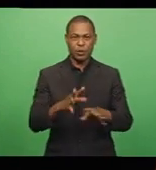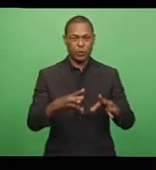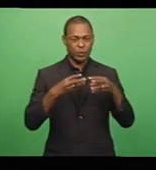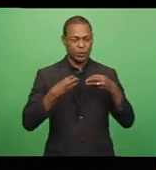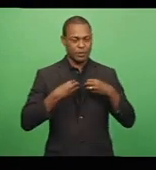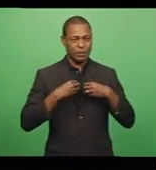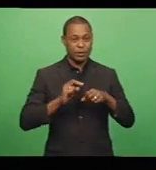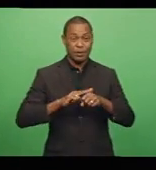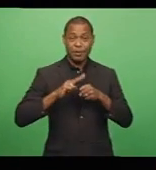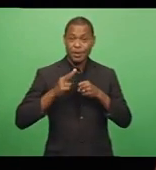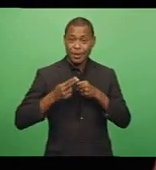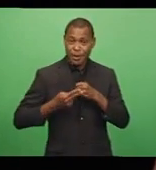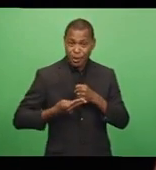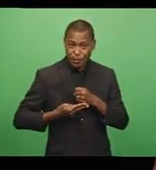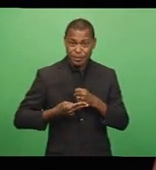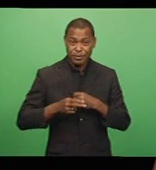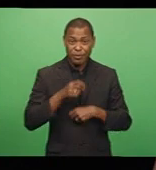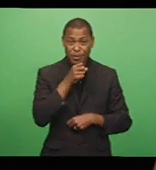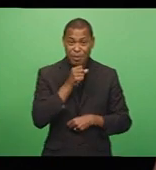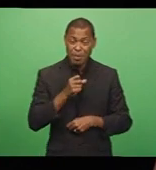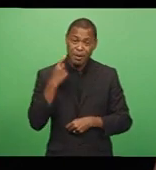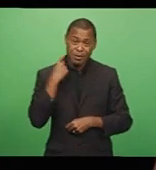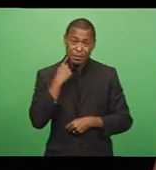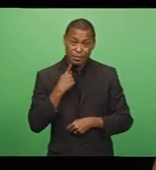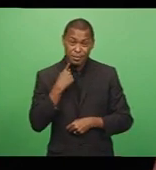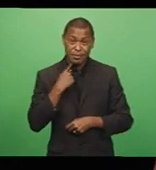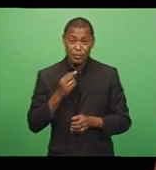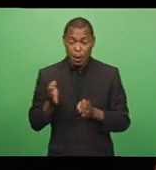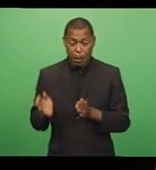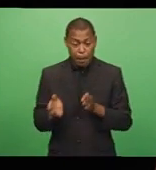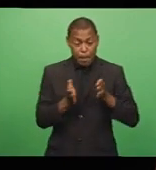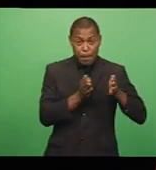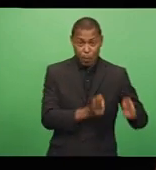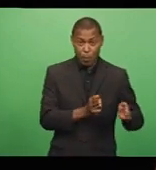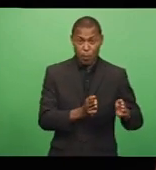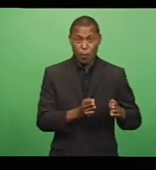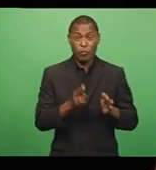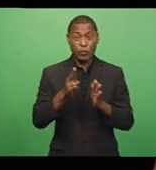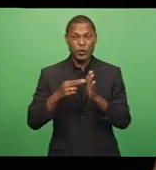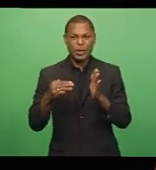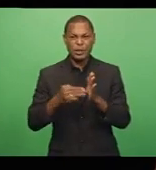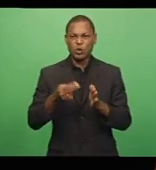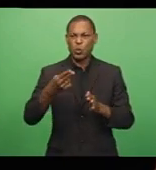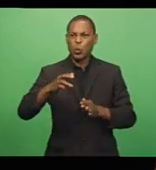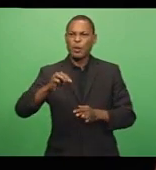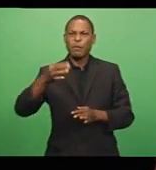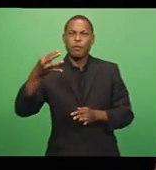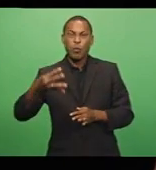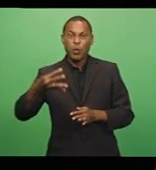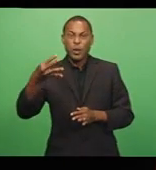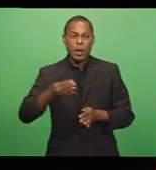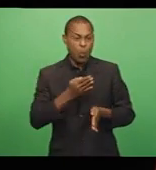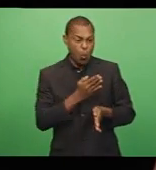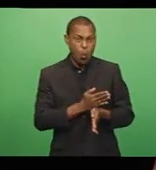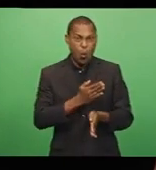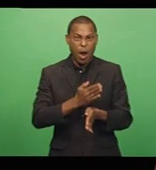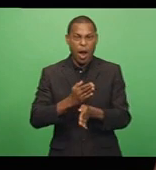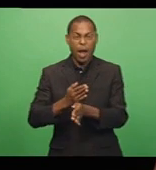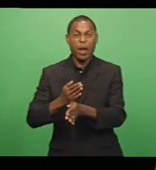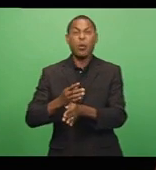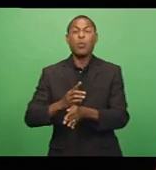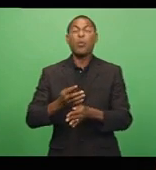news of Faiz Ali. Faiz Ali had moved to New Zealand back in 2014 and worked as a manager